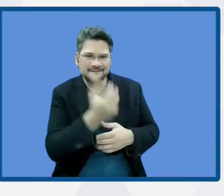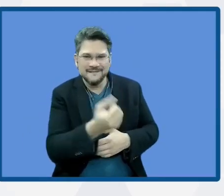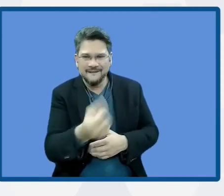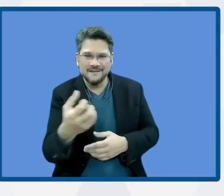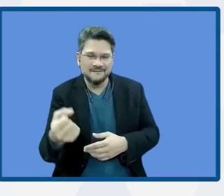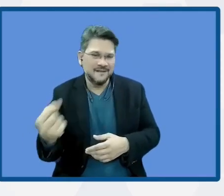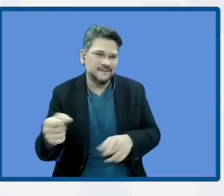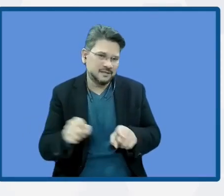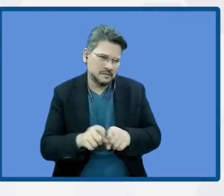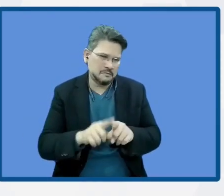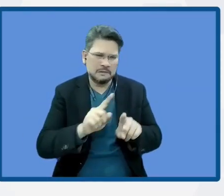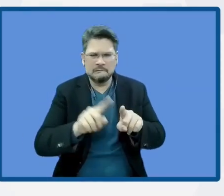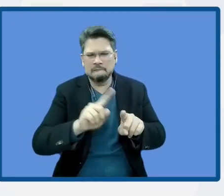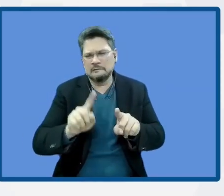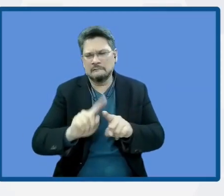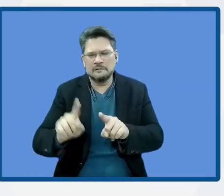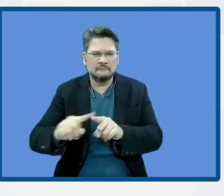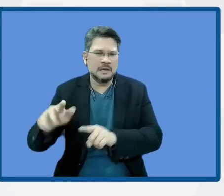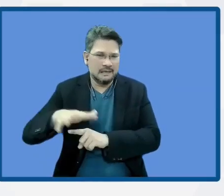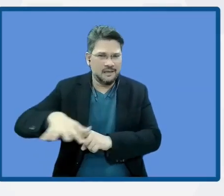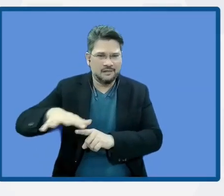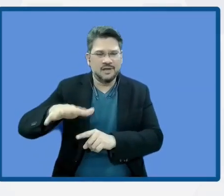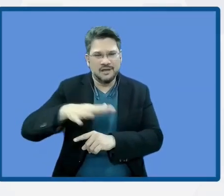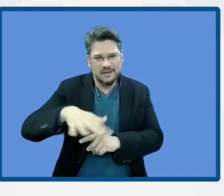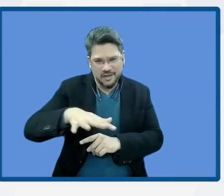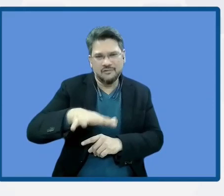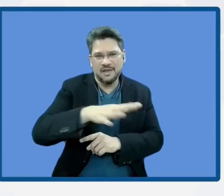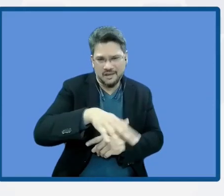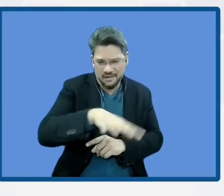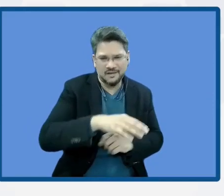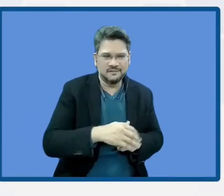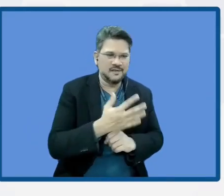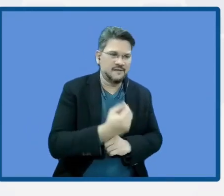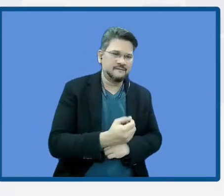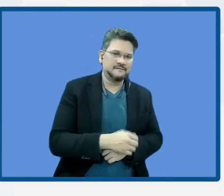We have the civil advocacy on one side.